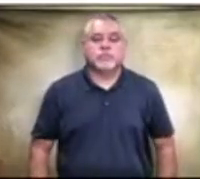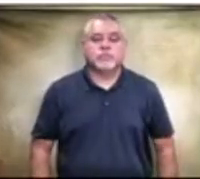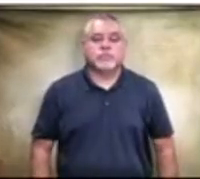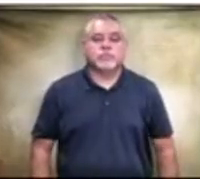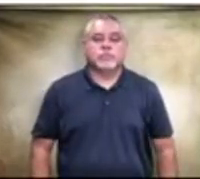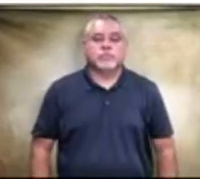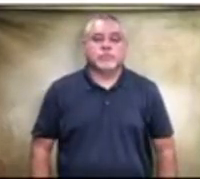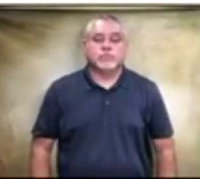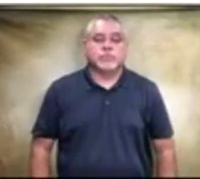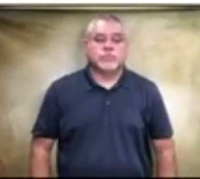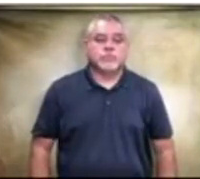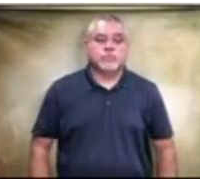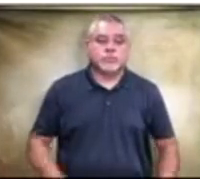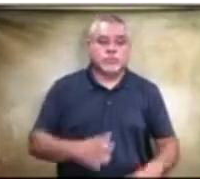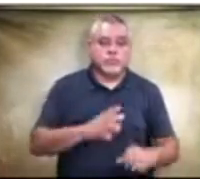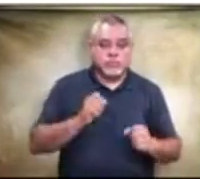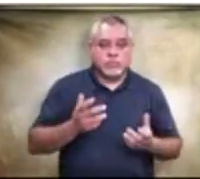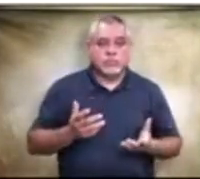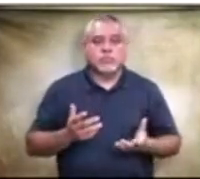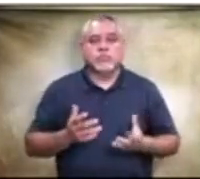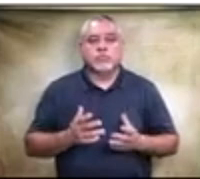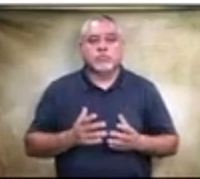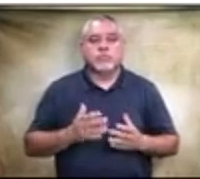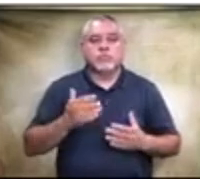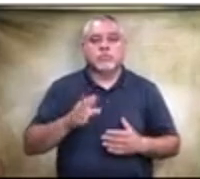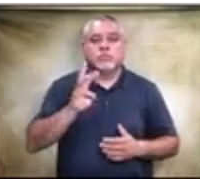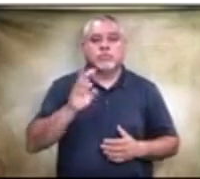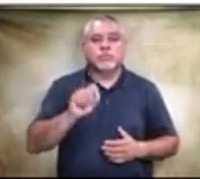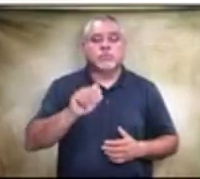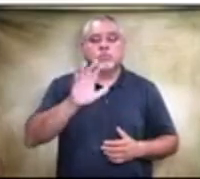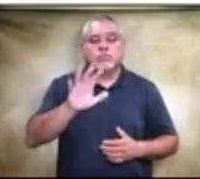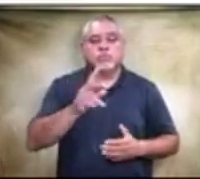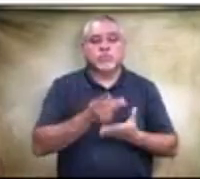Okay, we're going to move to 6.5, kitchen equipment.